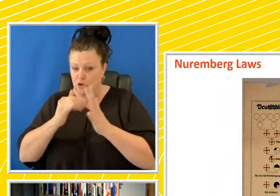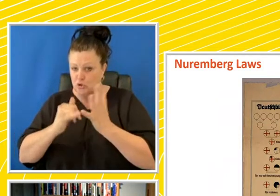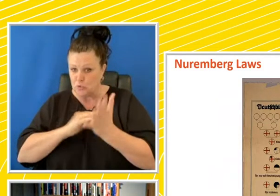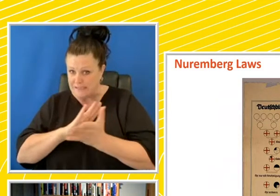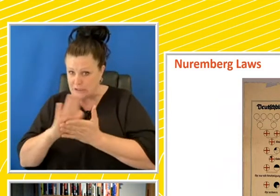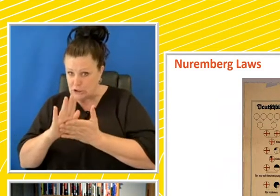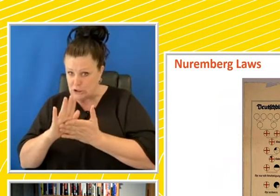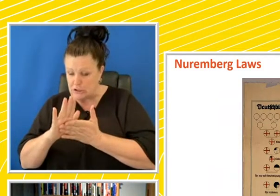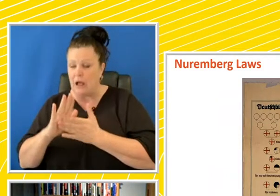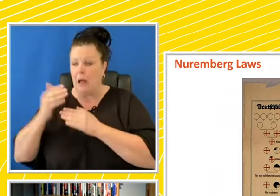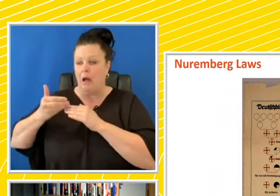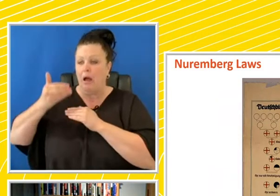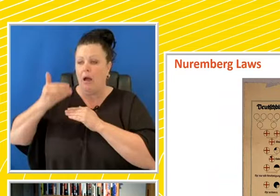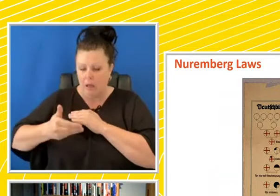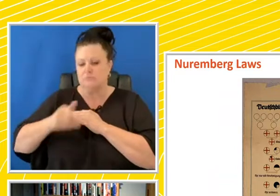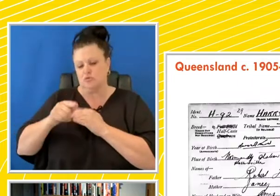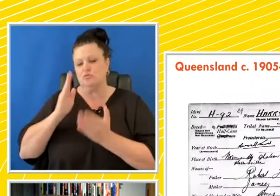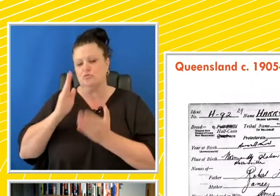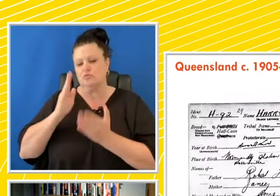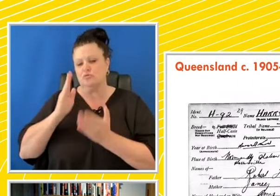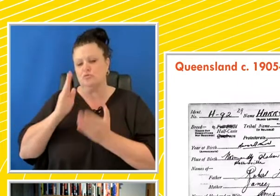to be Jewish, write down.